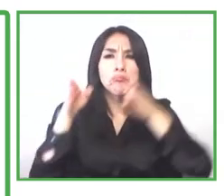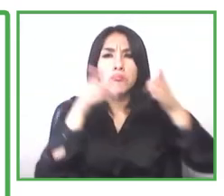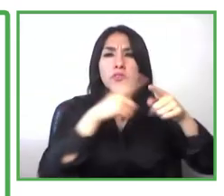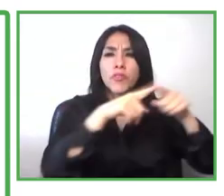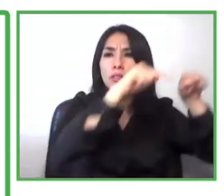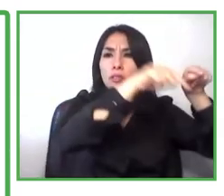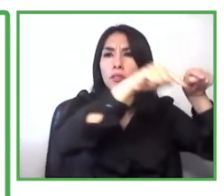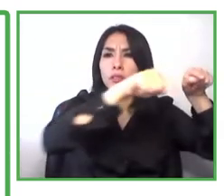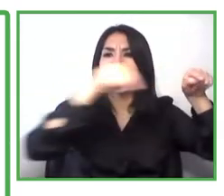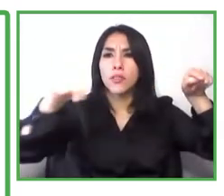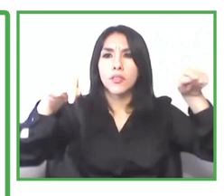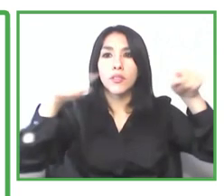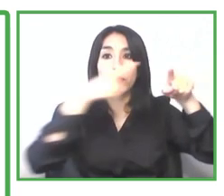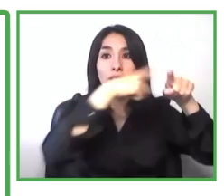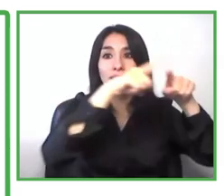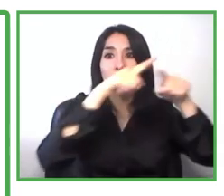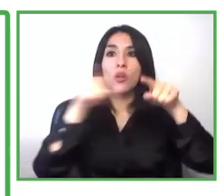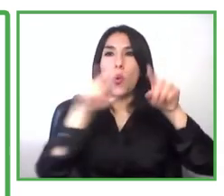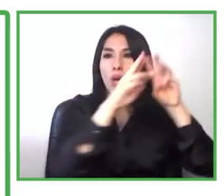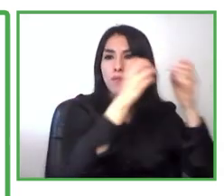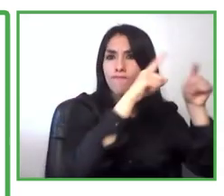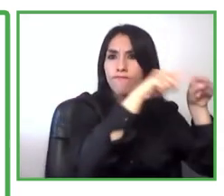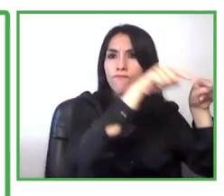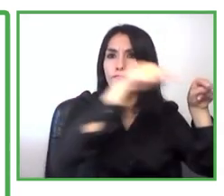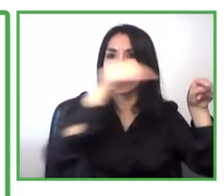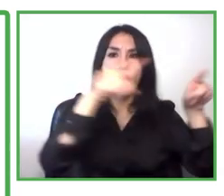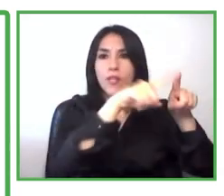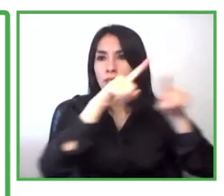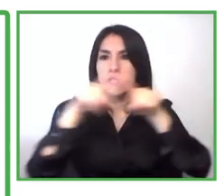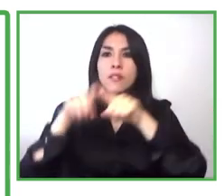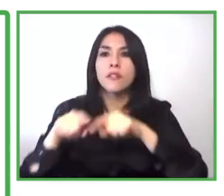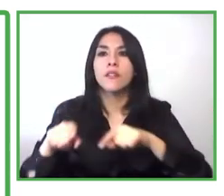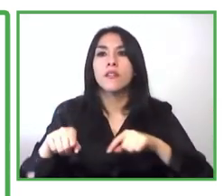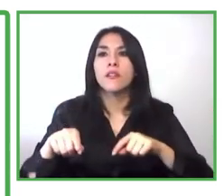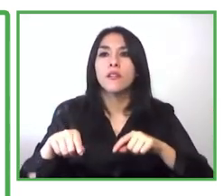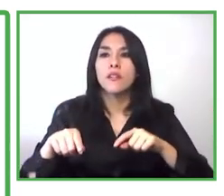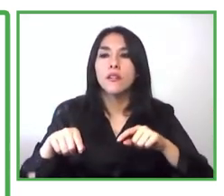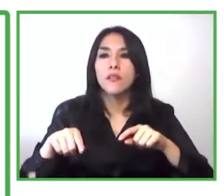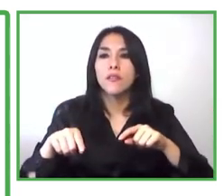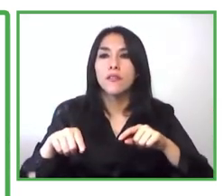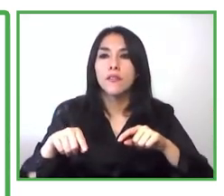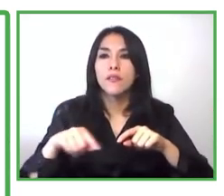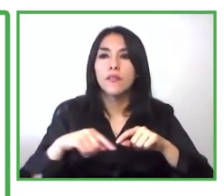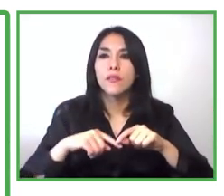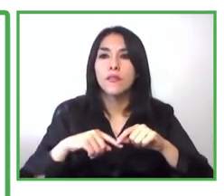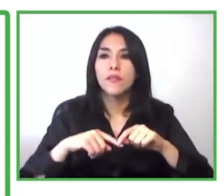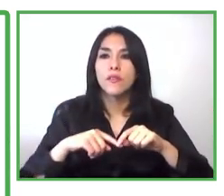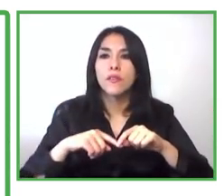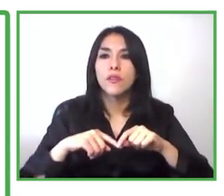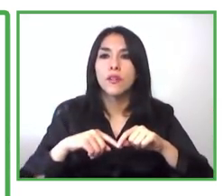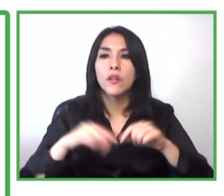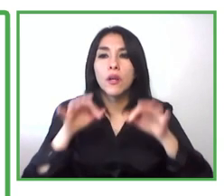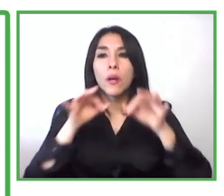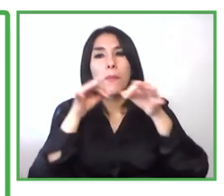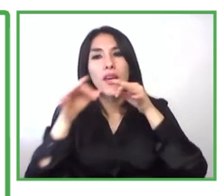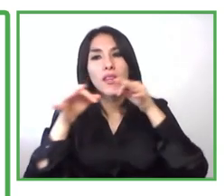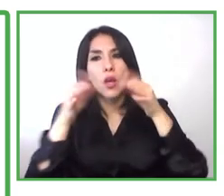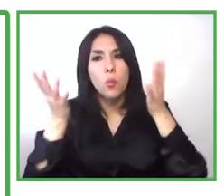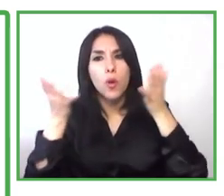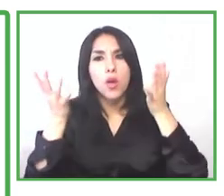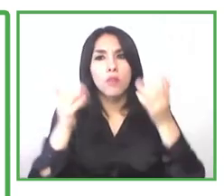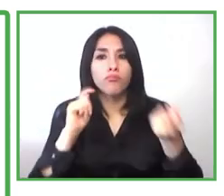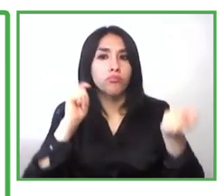and have different phases and they have uh manual support manual how to adapt the business that the